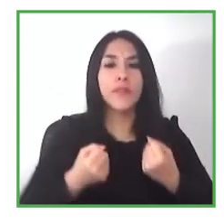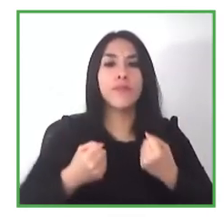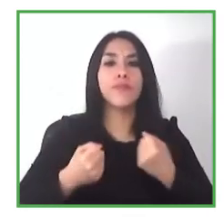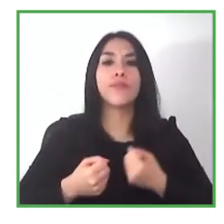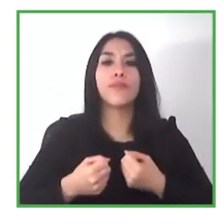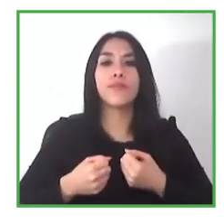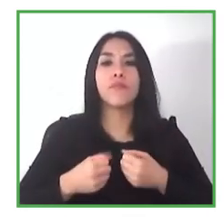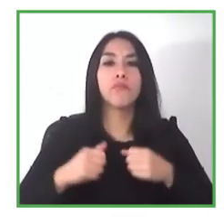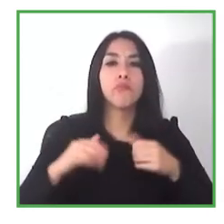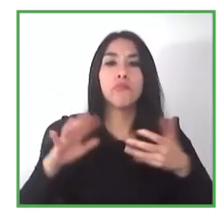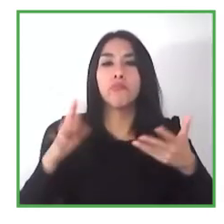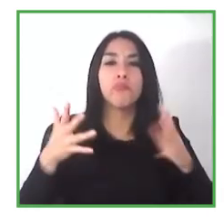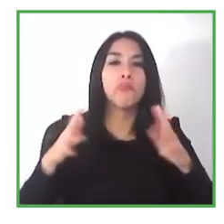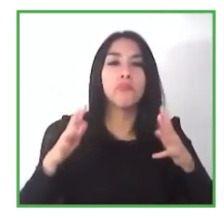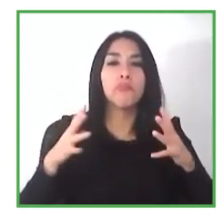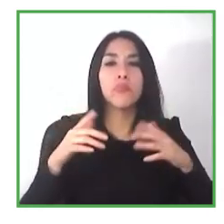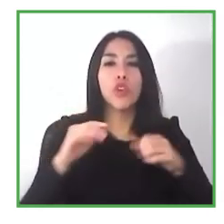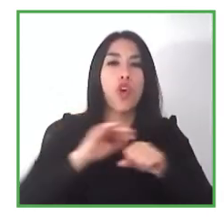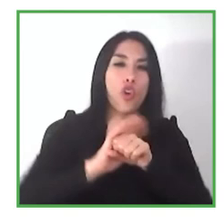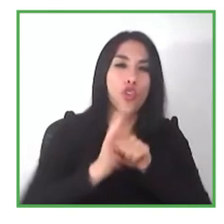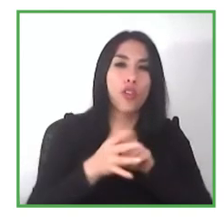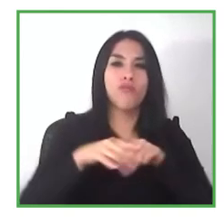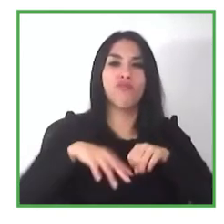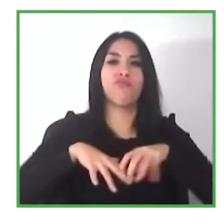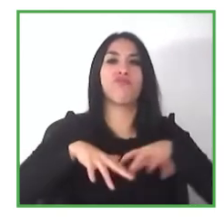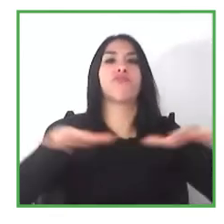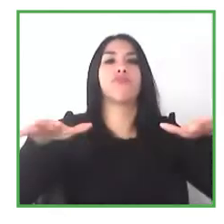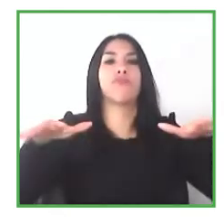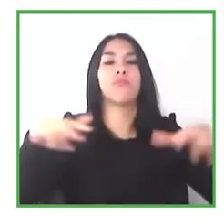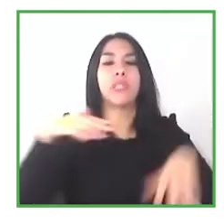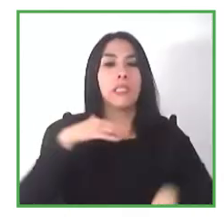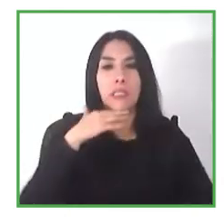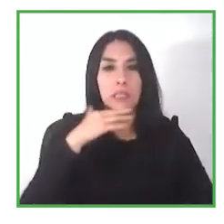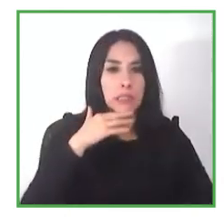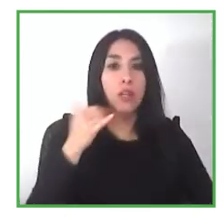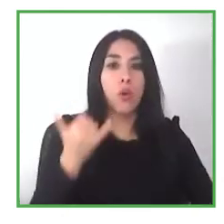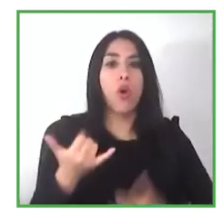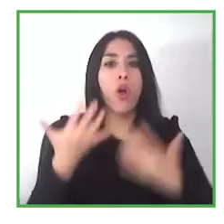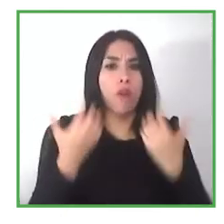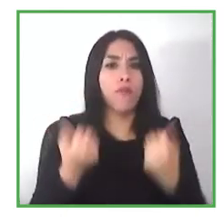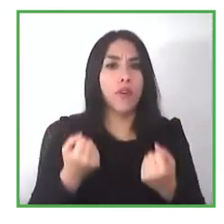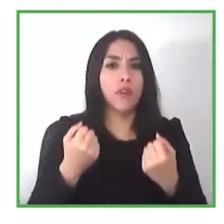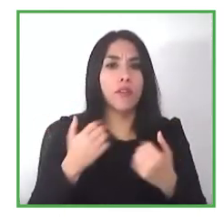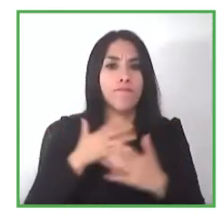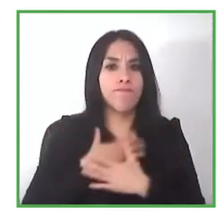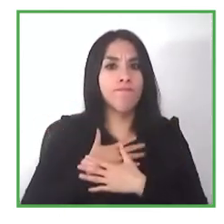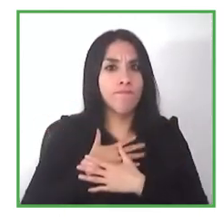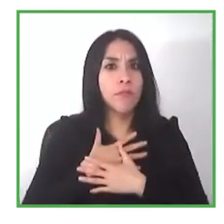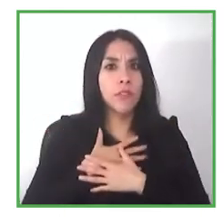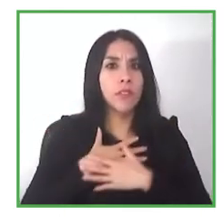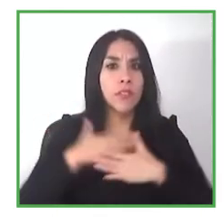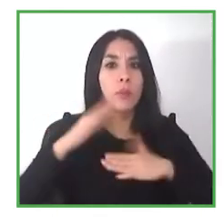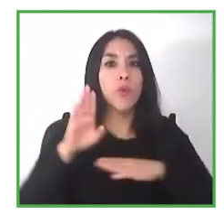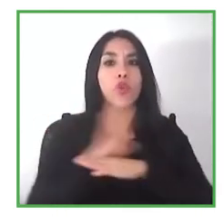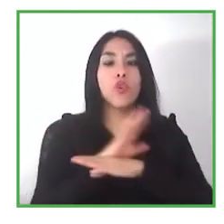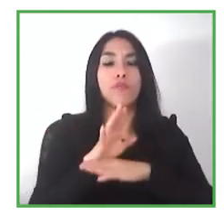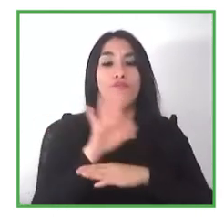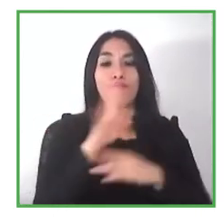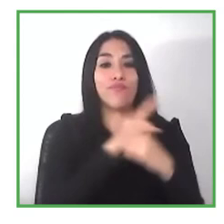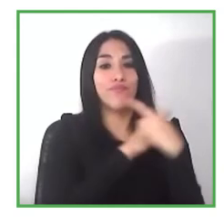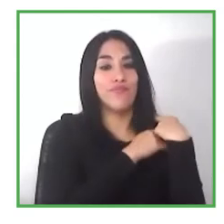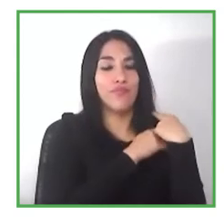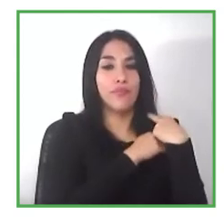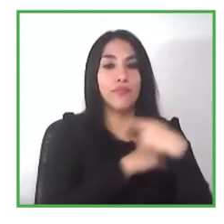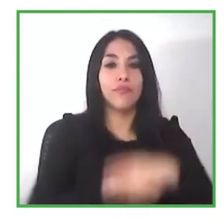to do they don't know um how to go about even recruiting a person with a disability and i suppose the biggest issue for us really